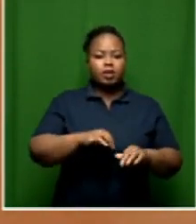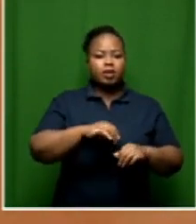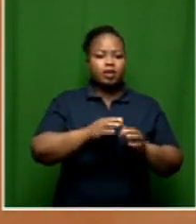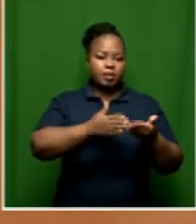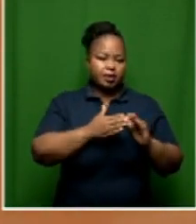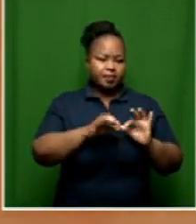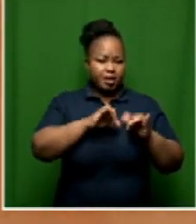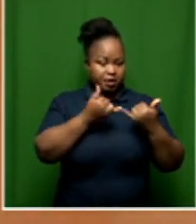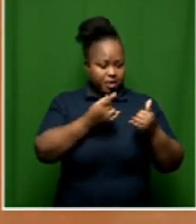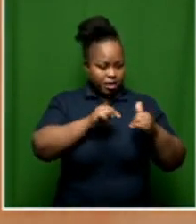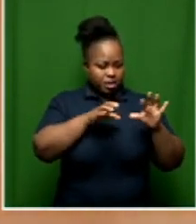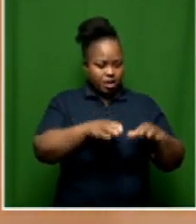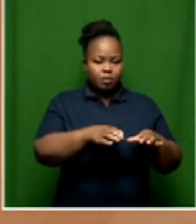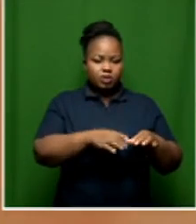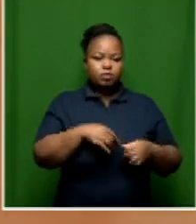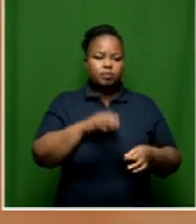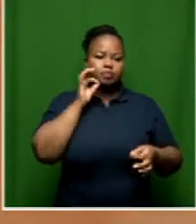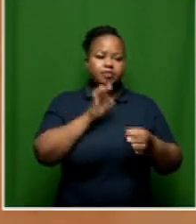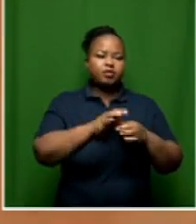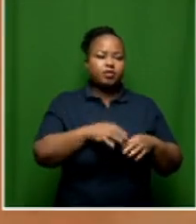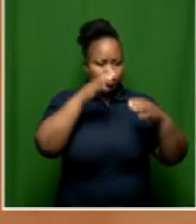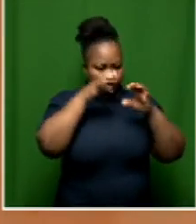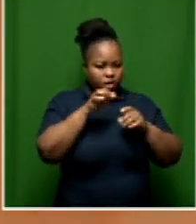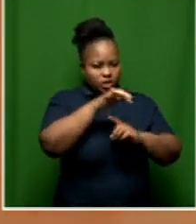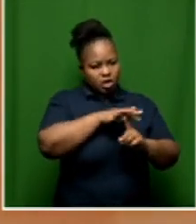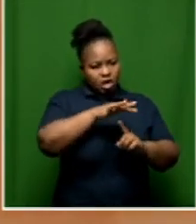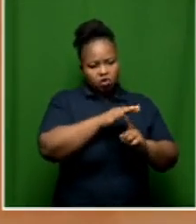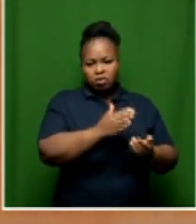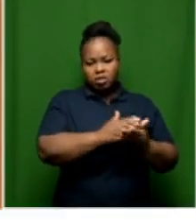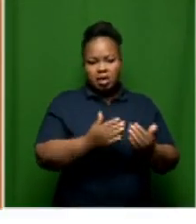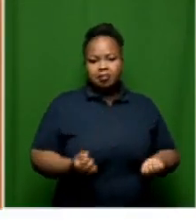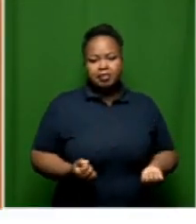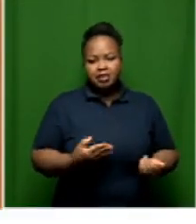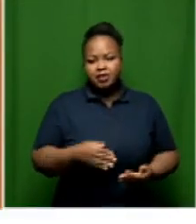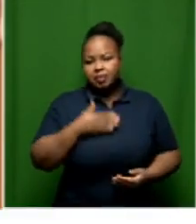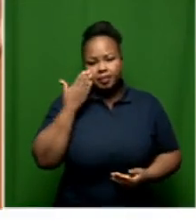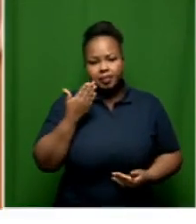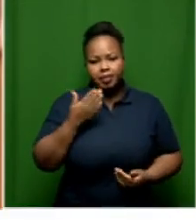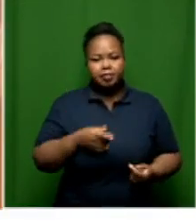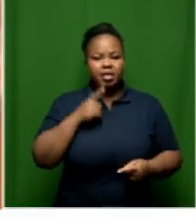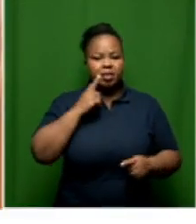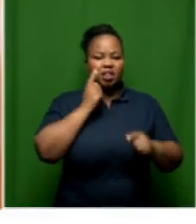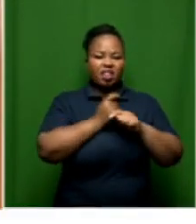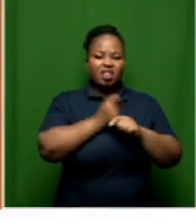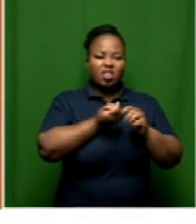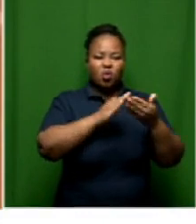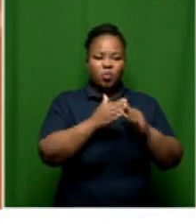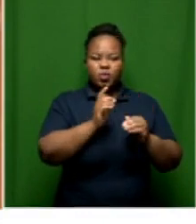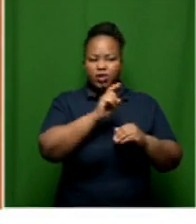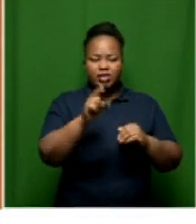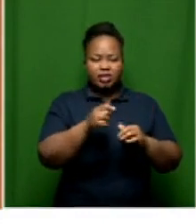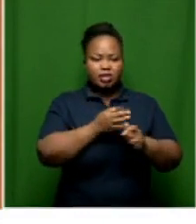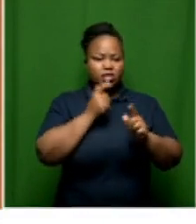a leg, is especially in areas where you don't have services or informal settlement areas, where people